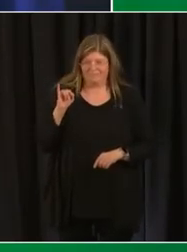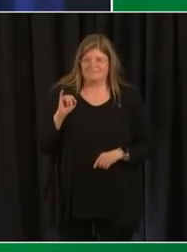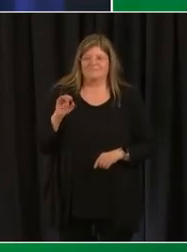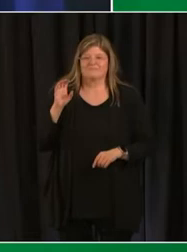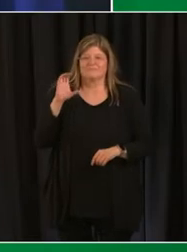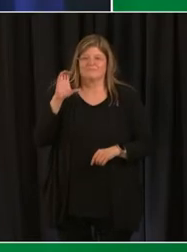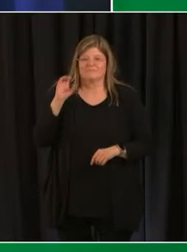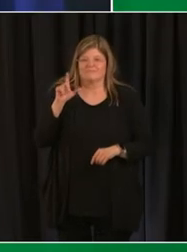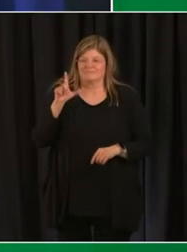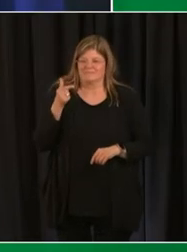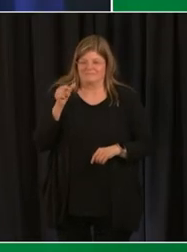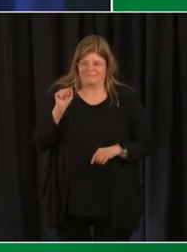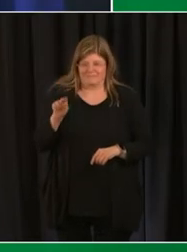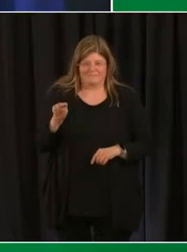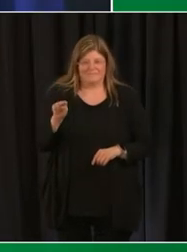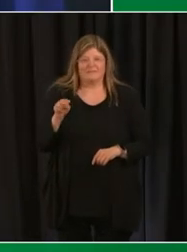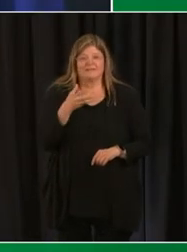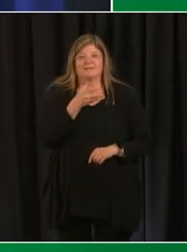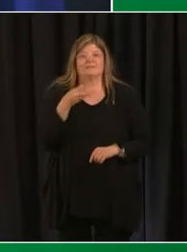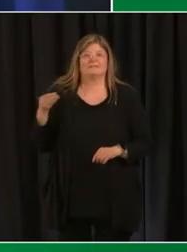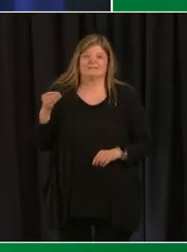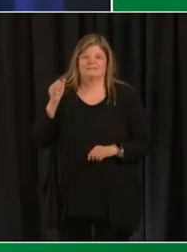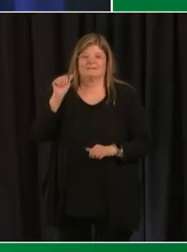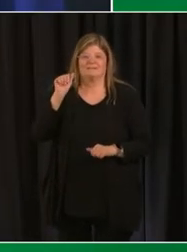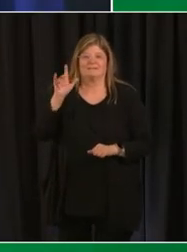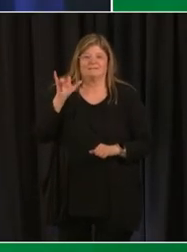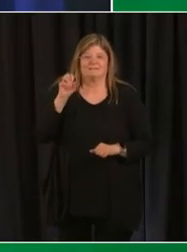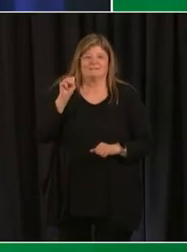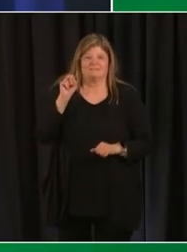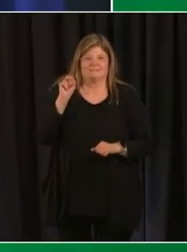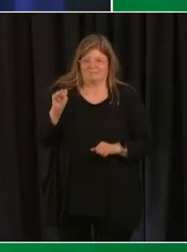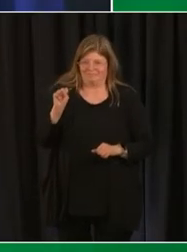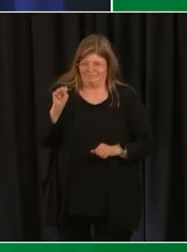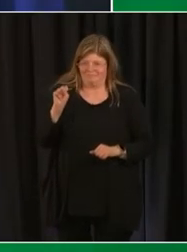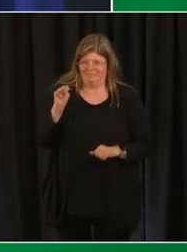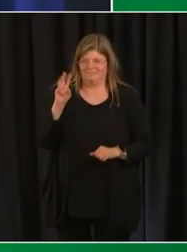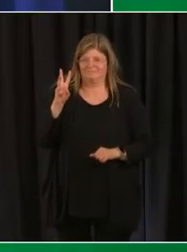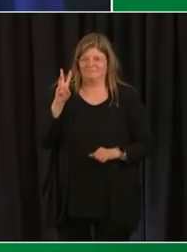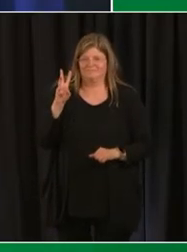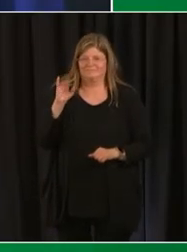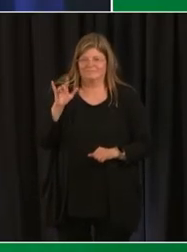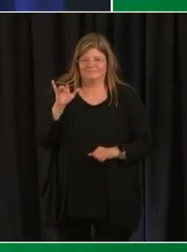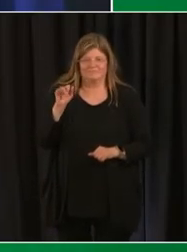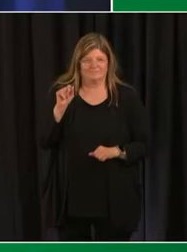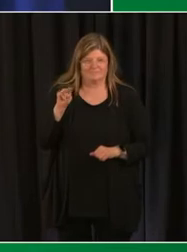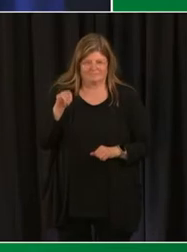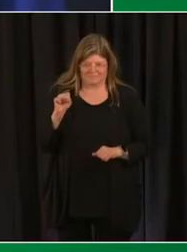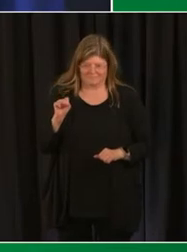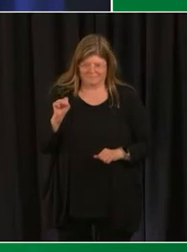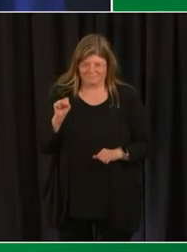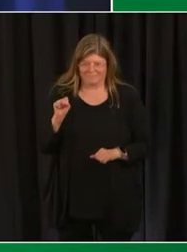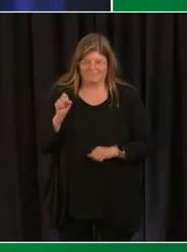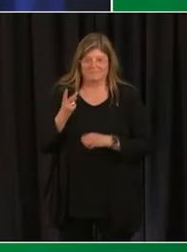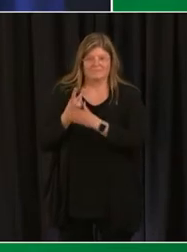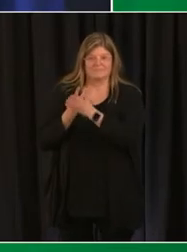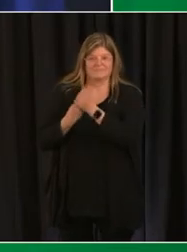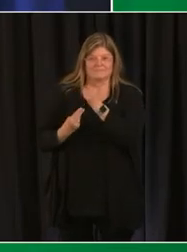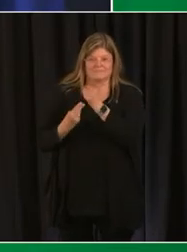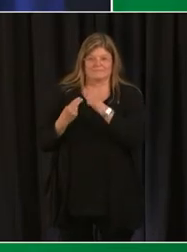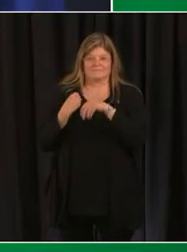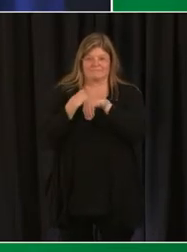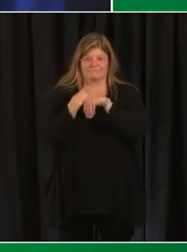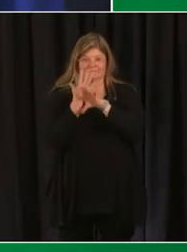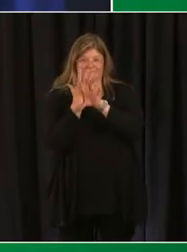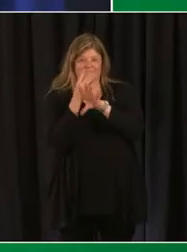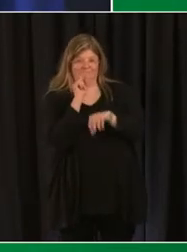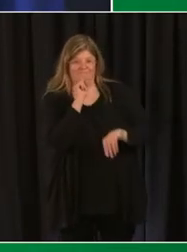Chief on our teacher and learning team which includes Allison Williams and Karen Cole. Tonight again they will highlight some of the features of the way that